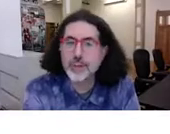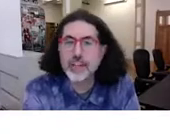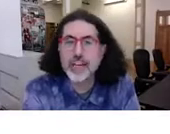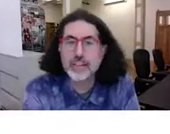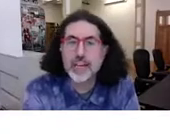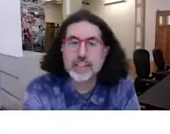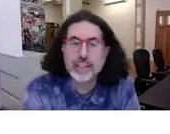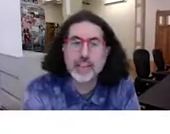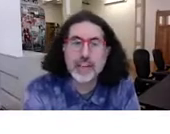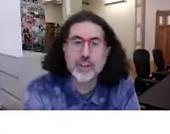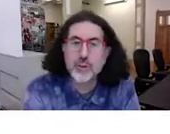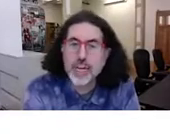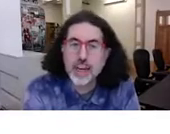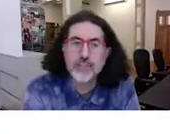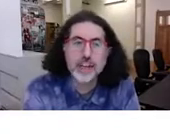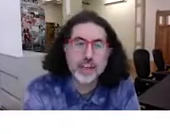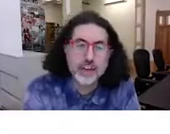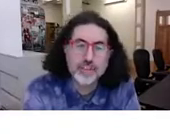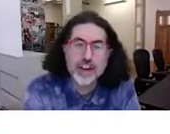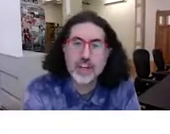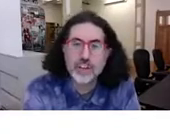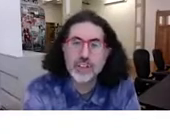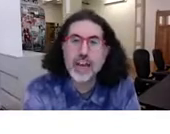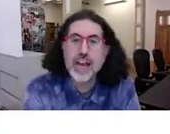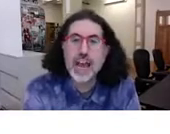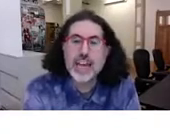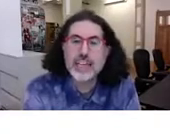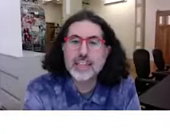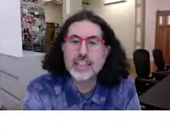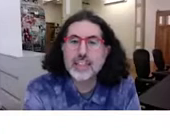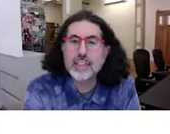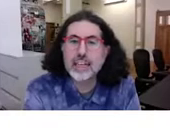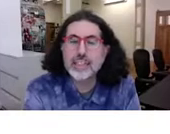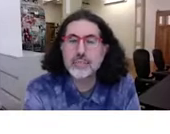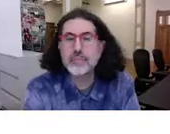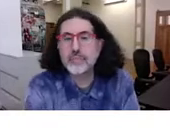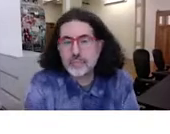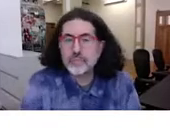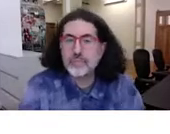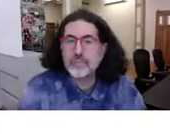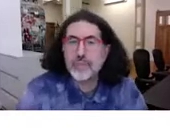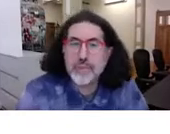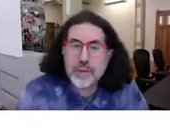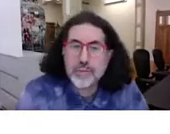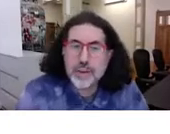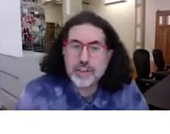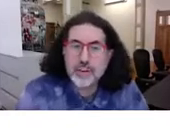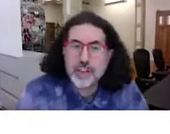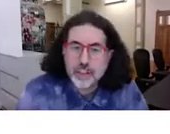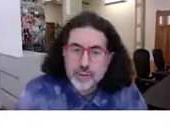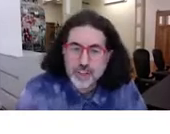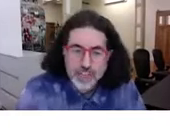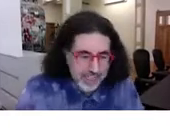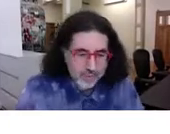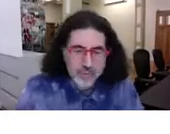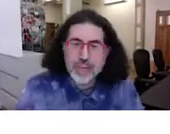exhibition that takes place in in germany every uh five years and it's a it's a maybe we it's sort of